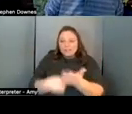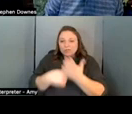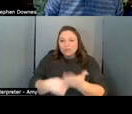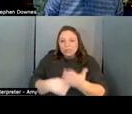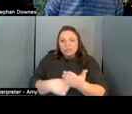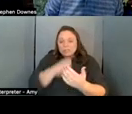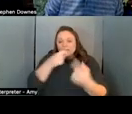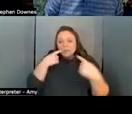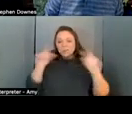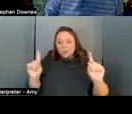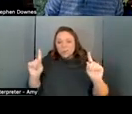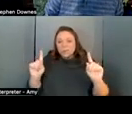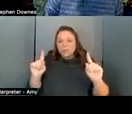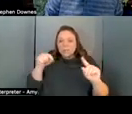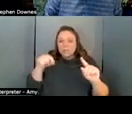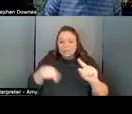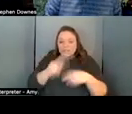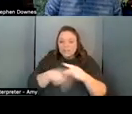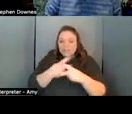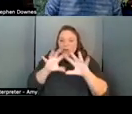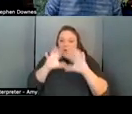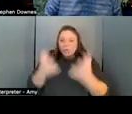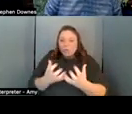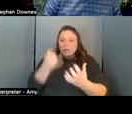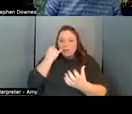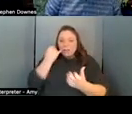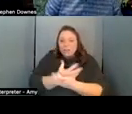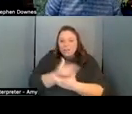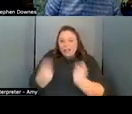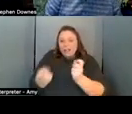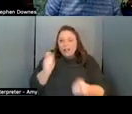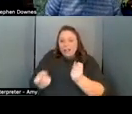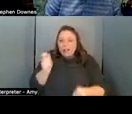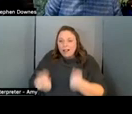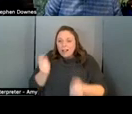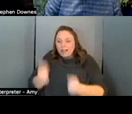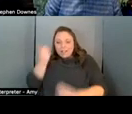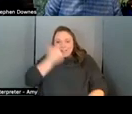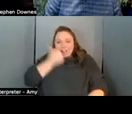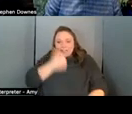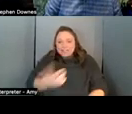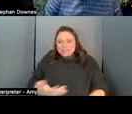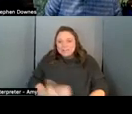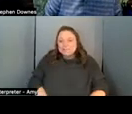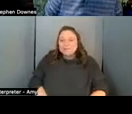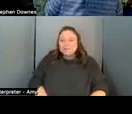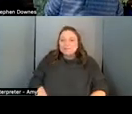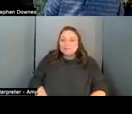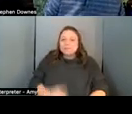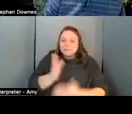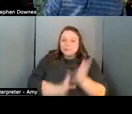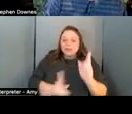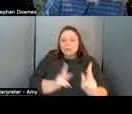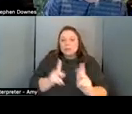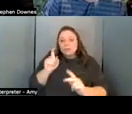in a world where things change on an almost daily basis and so people have to be able to